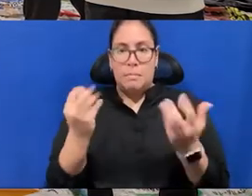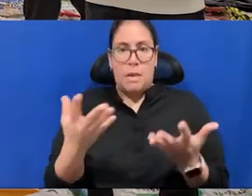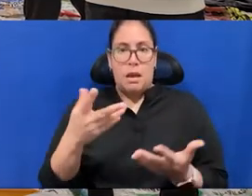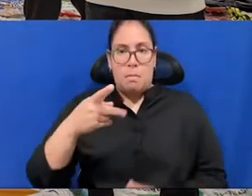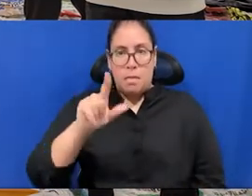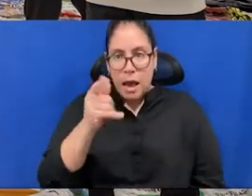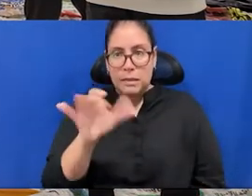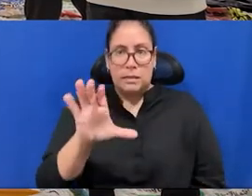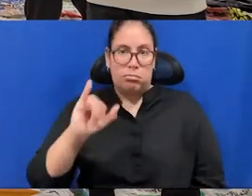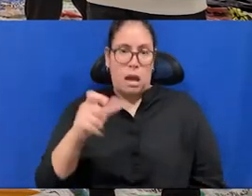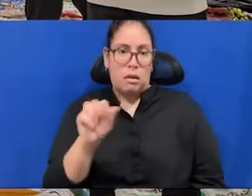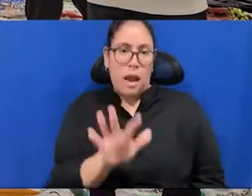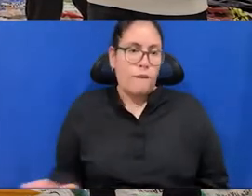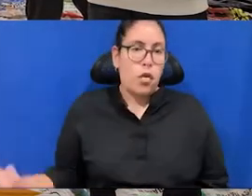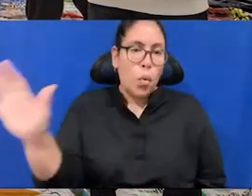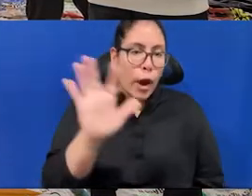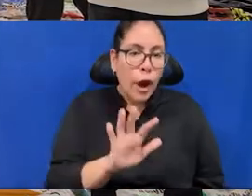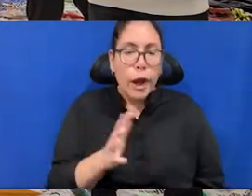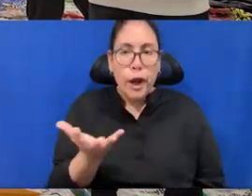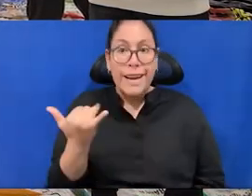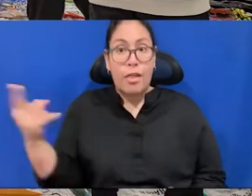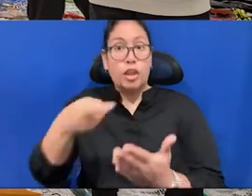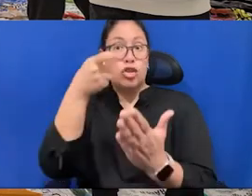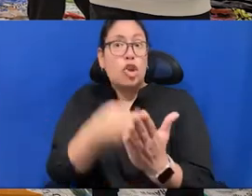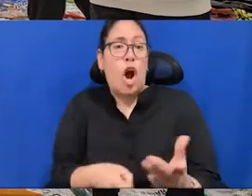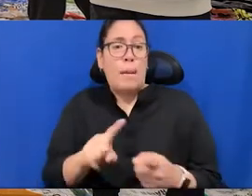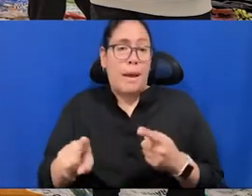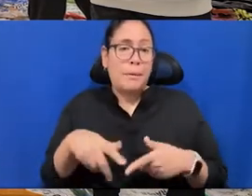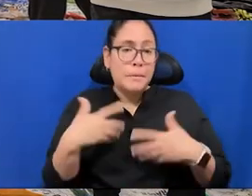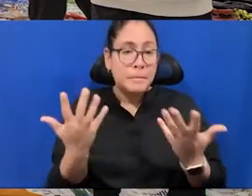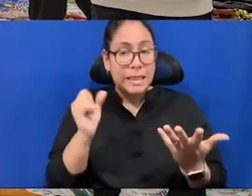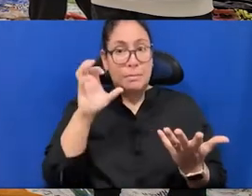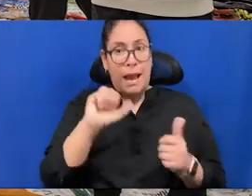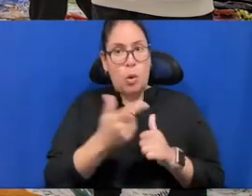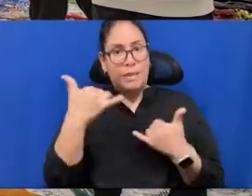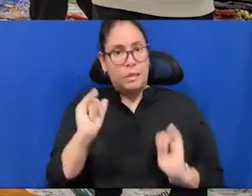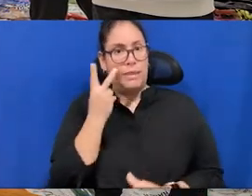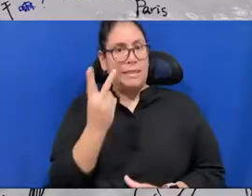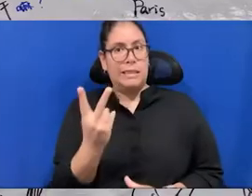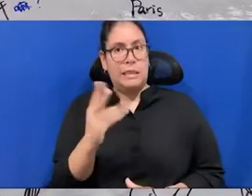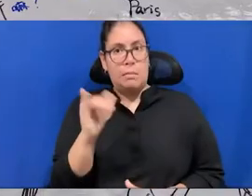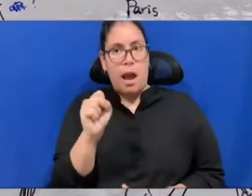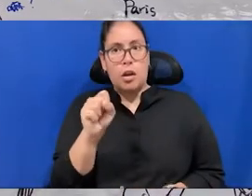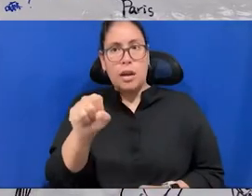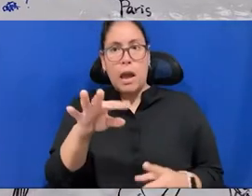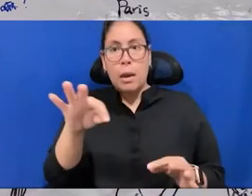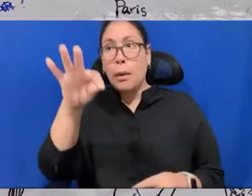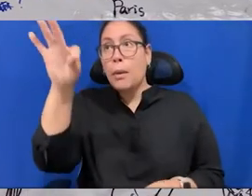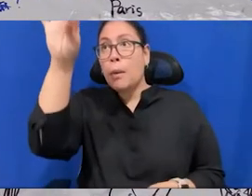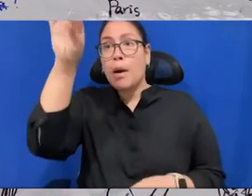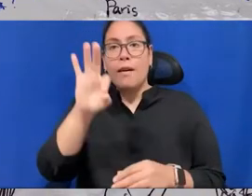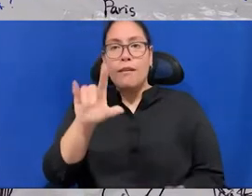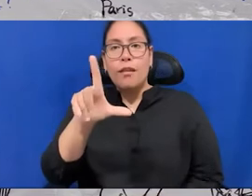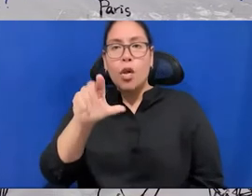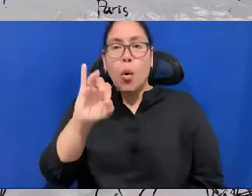became kind of a movement, you know, we based kind of this instruction on how you could kind of float in the atmosphere free from fossil fuel just by maybe giving